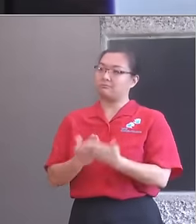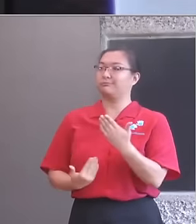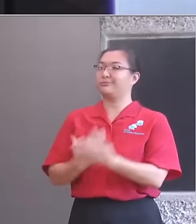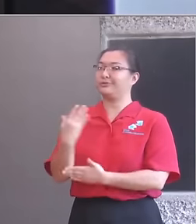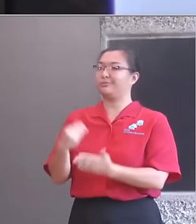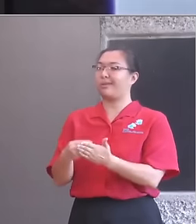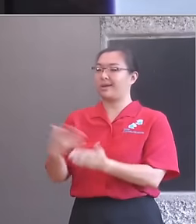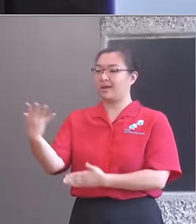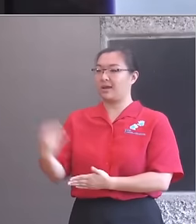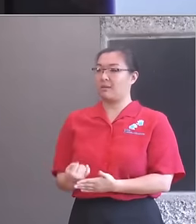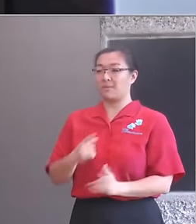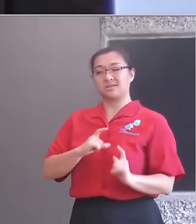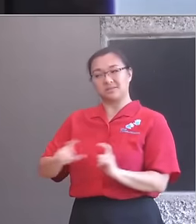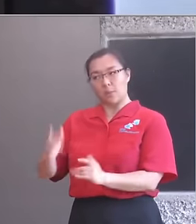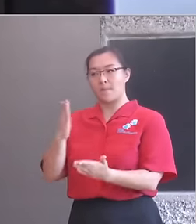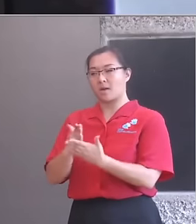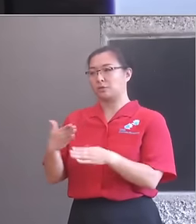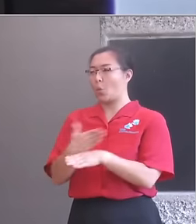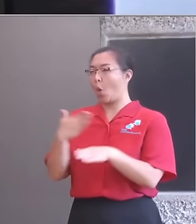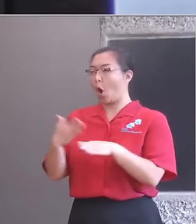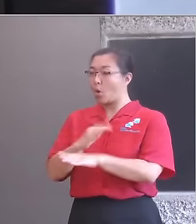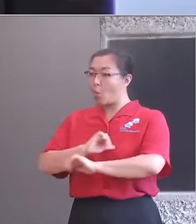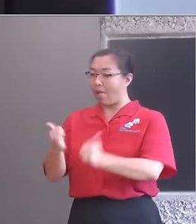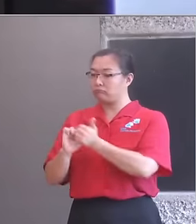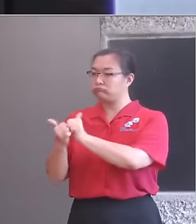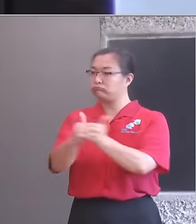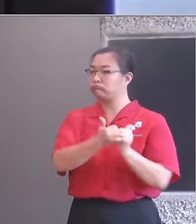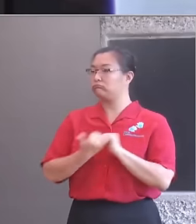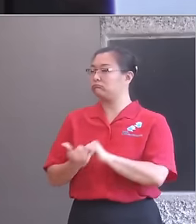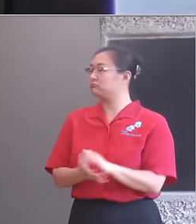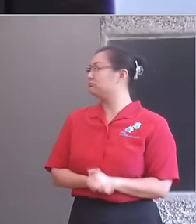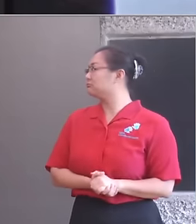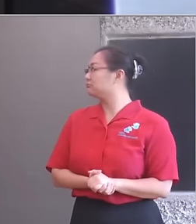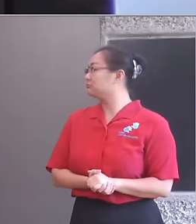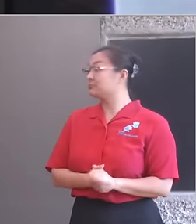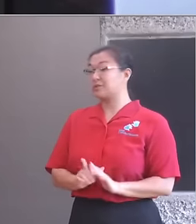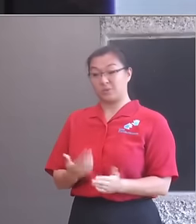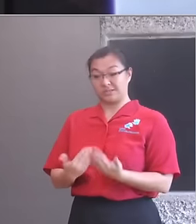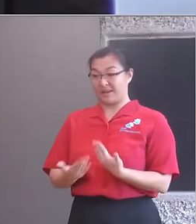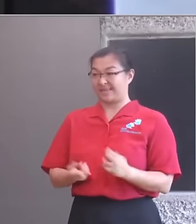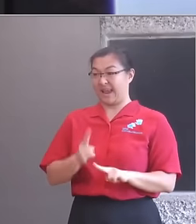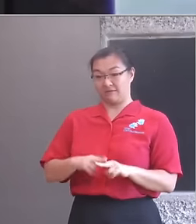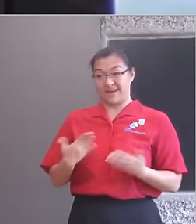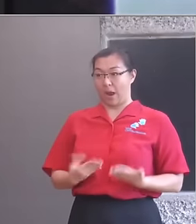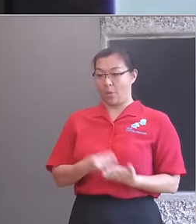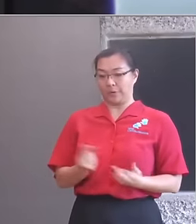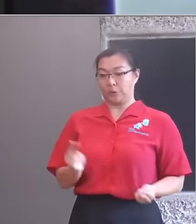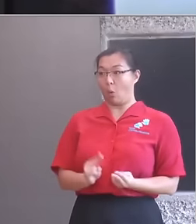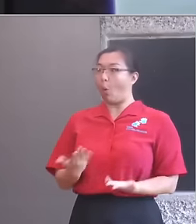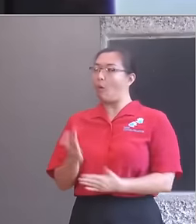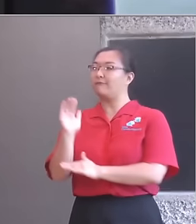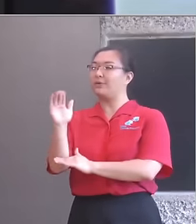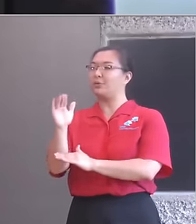at a local level. So, whatever the circumstances, now or in the future, we want these local mechanisms.